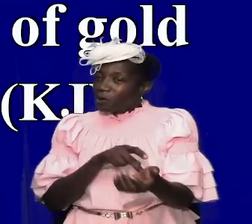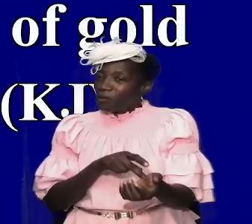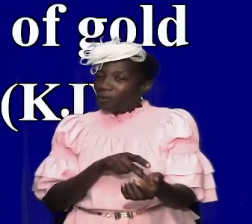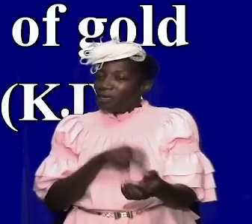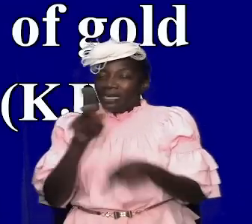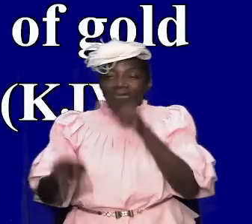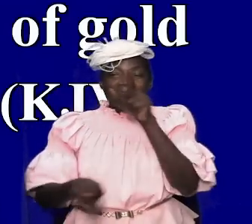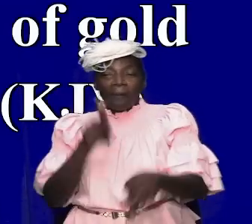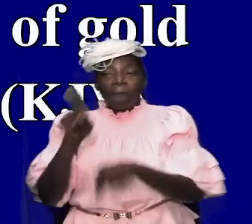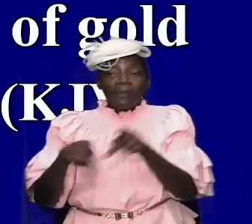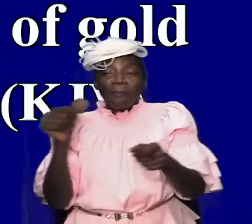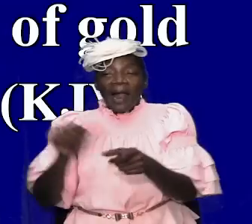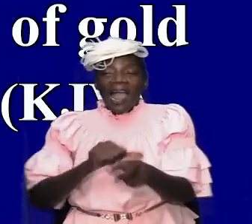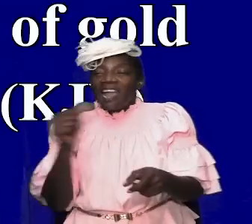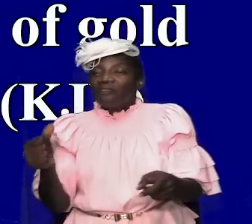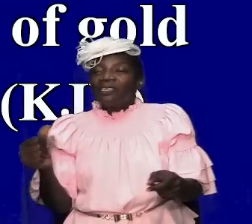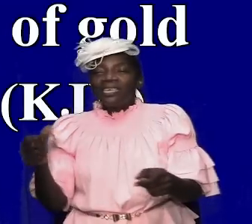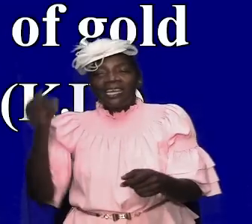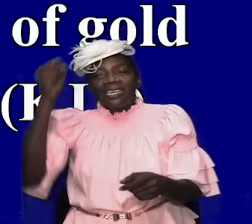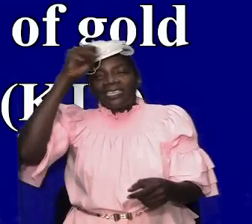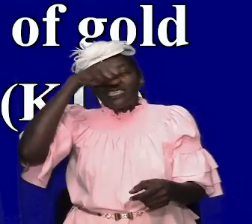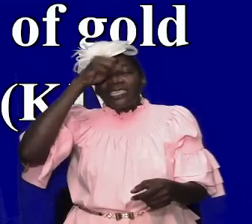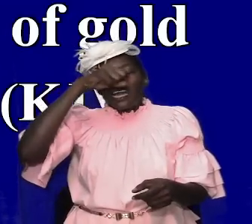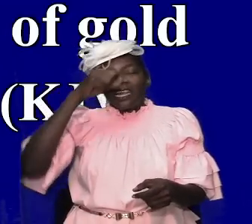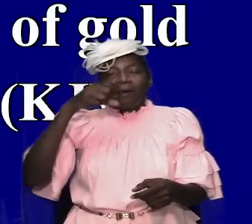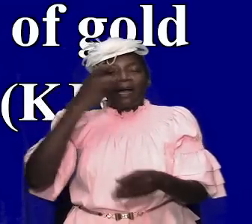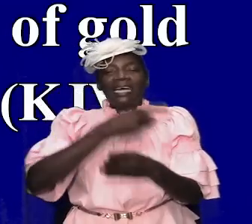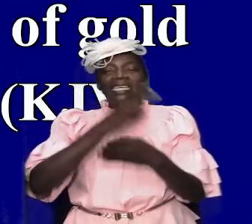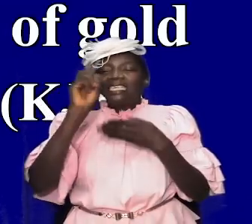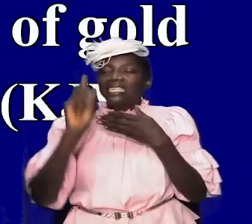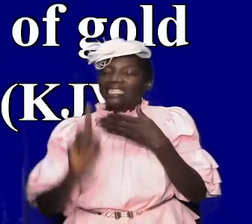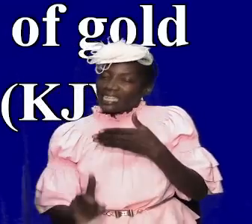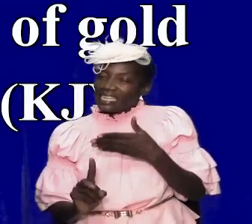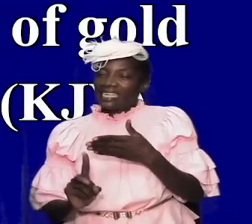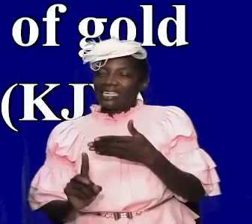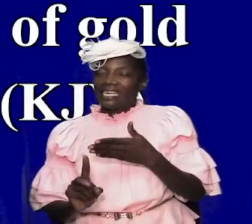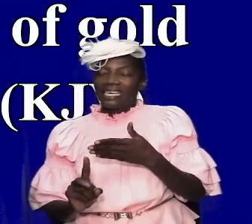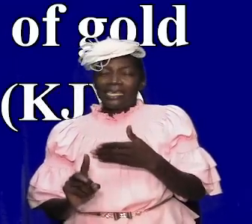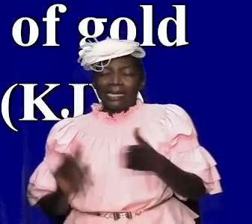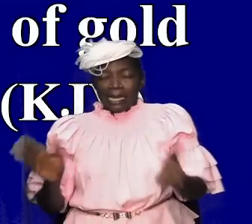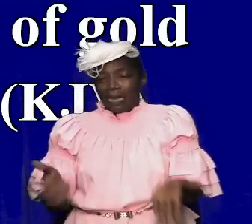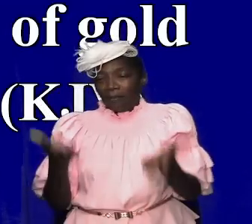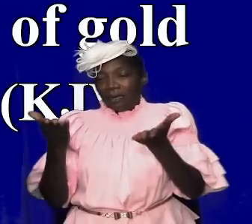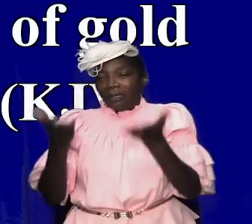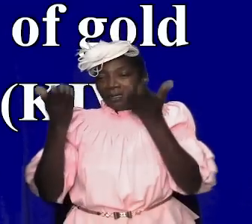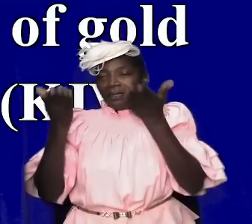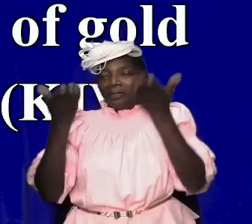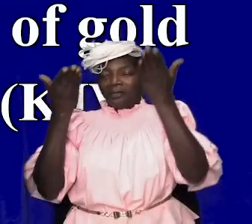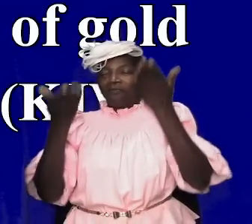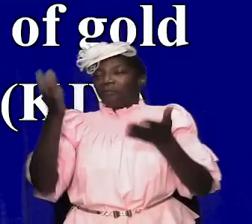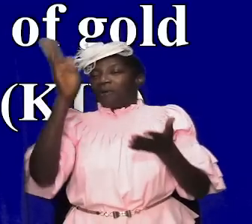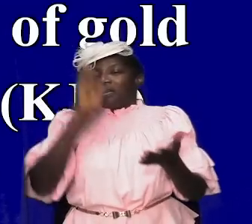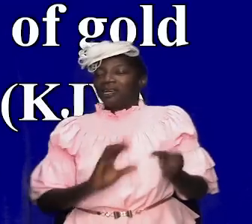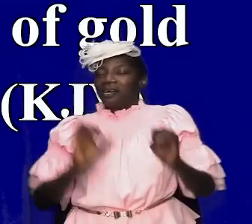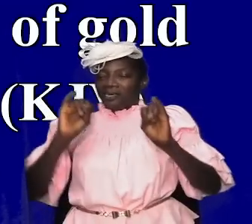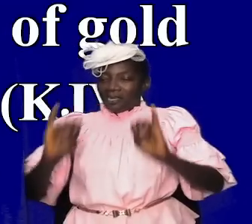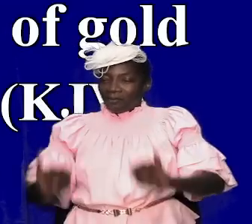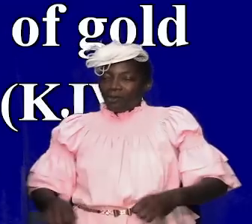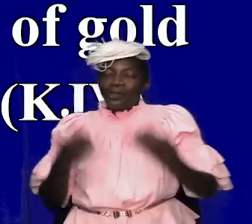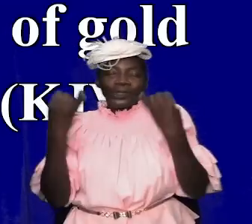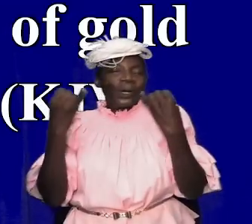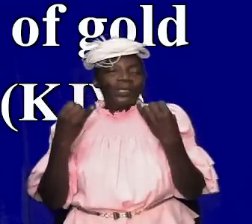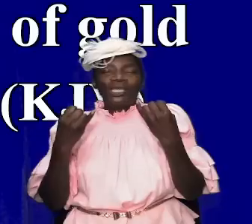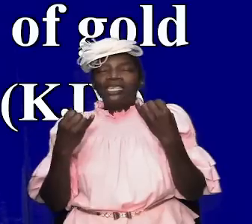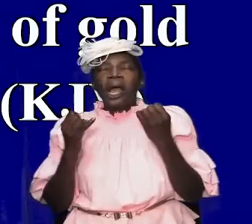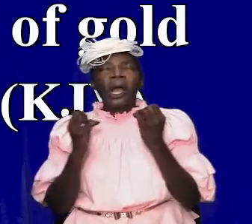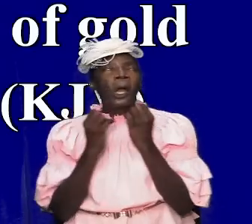everything everything that solomon did he was just elevated by god and so he was just glowing